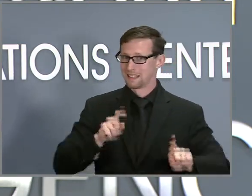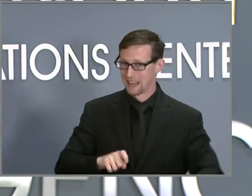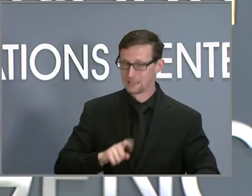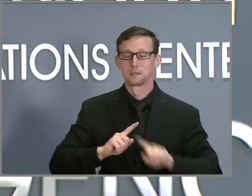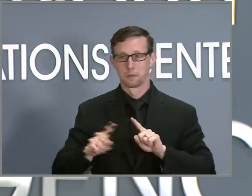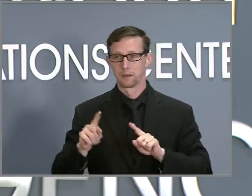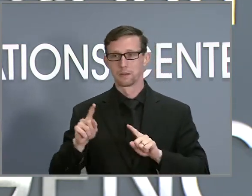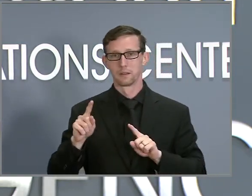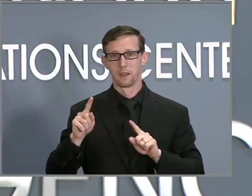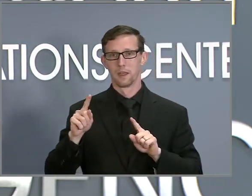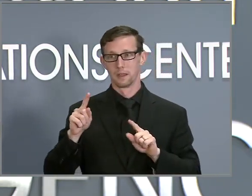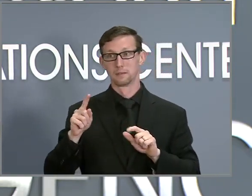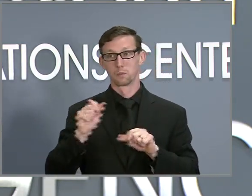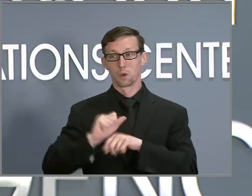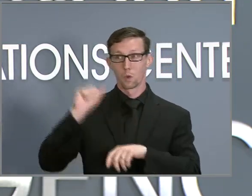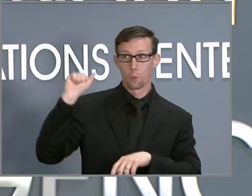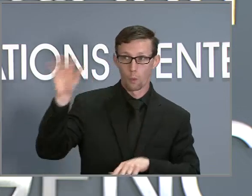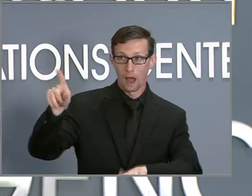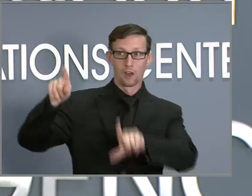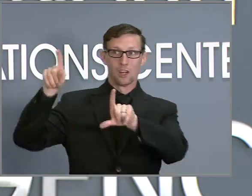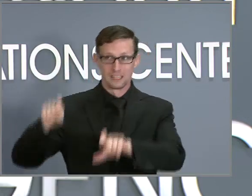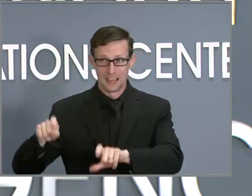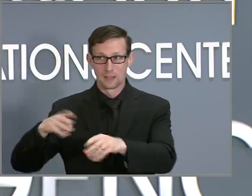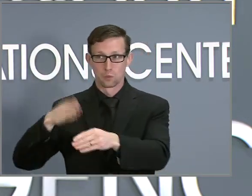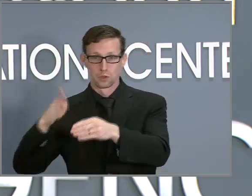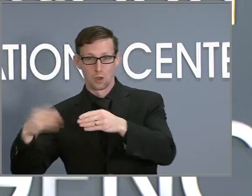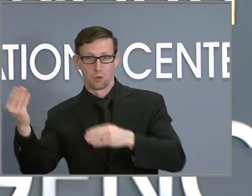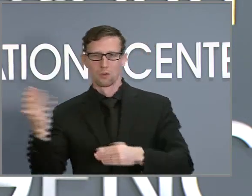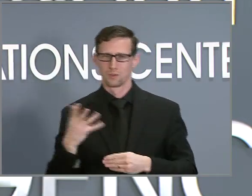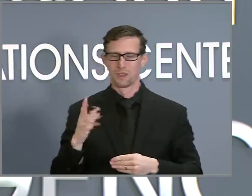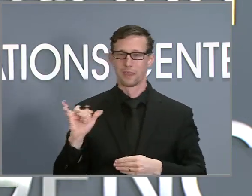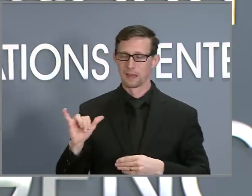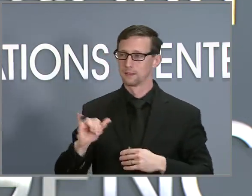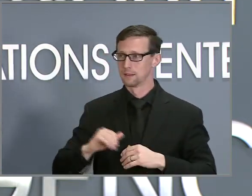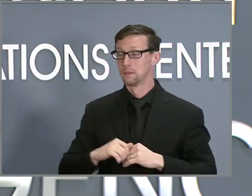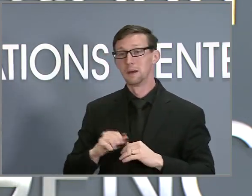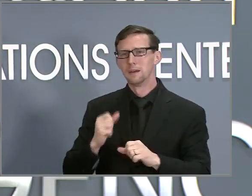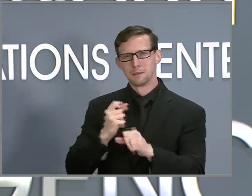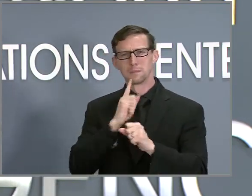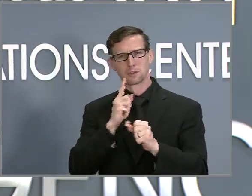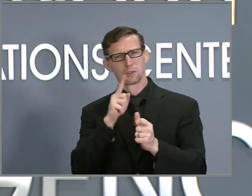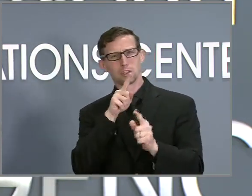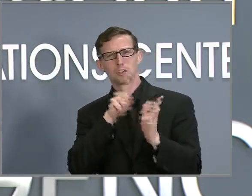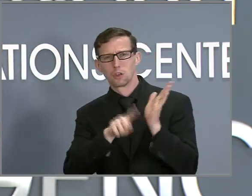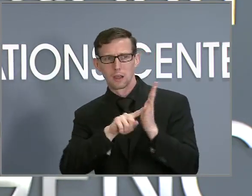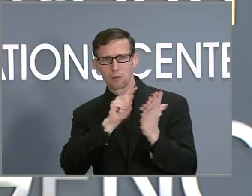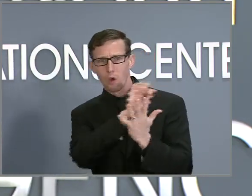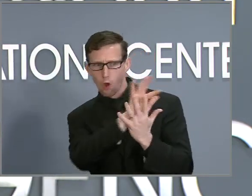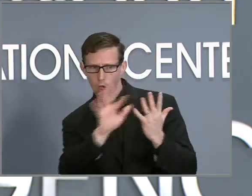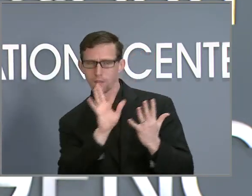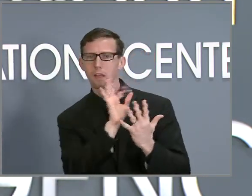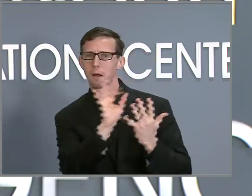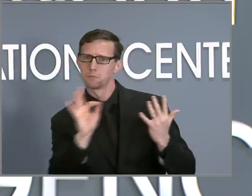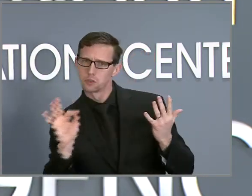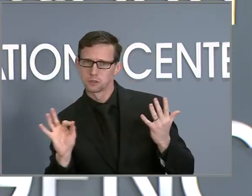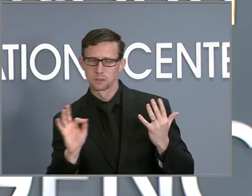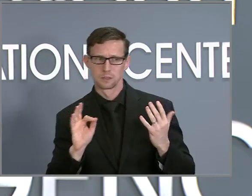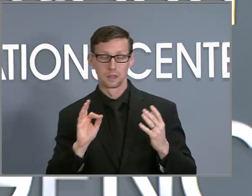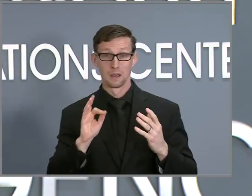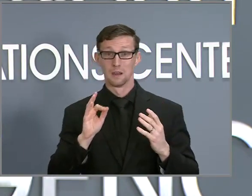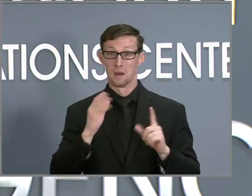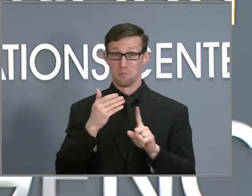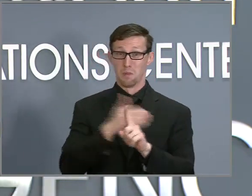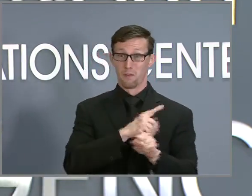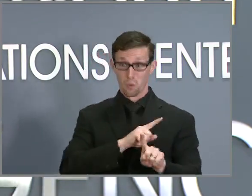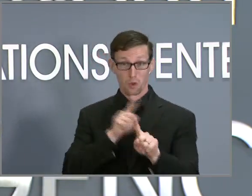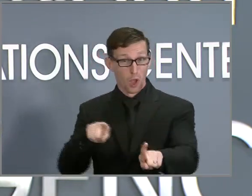is why I remind folks that they're making sure that they're looking at all the options available, planning ahead, checking our website to make sure they're finding